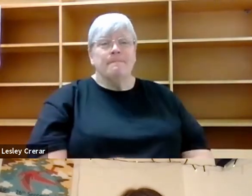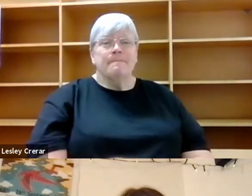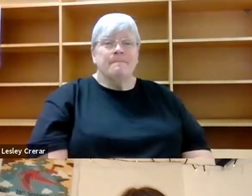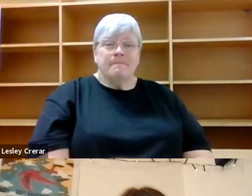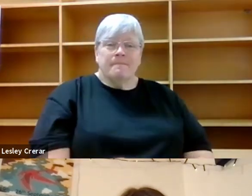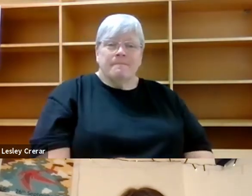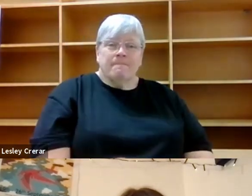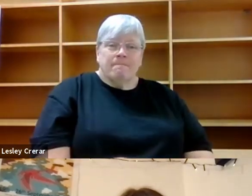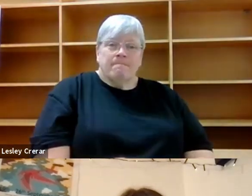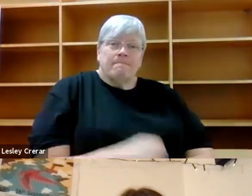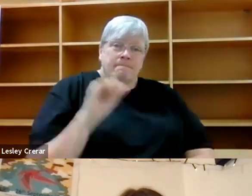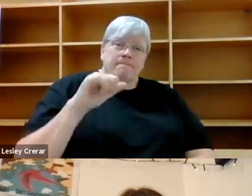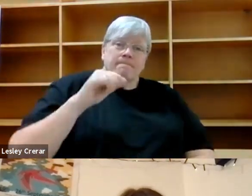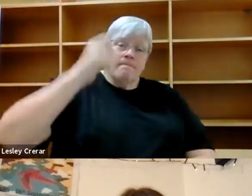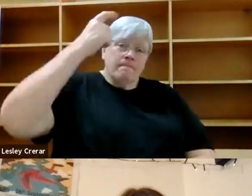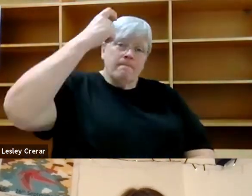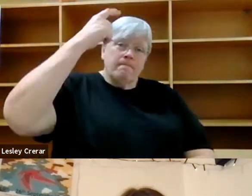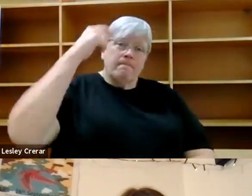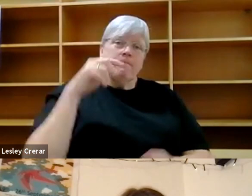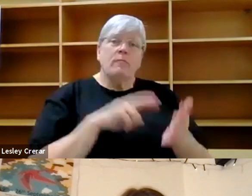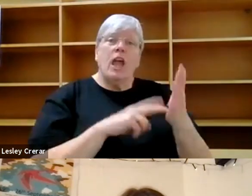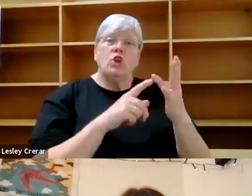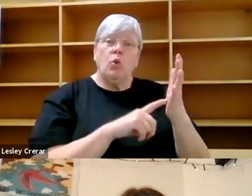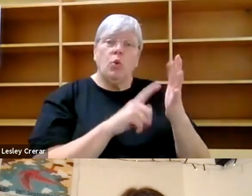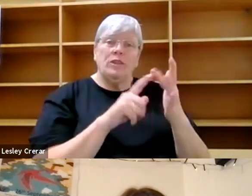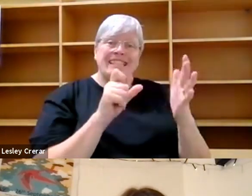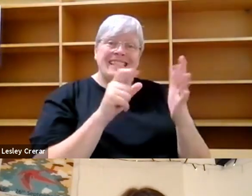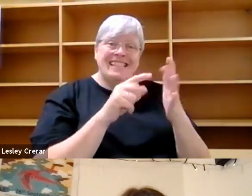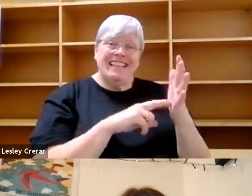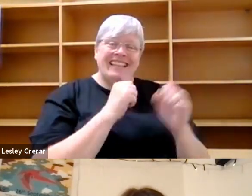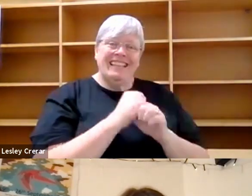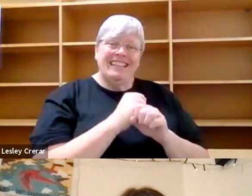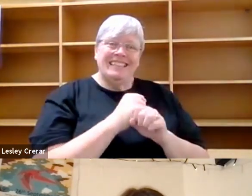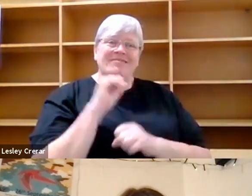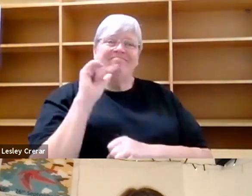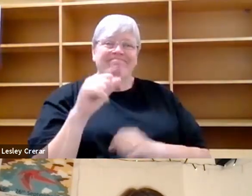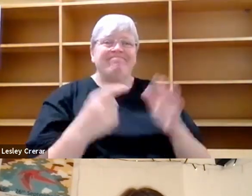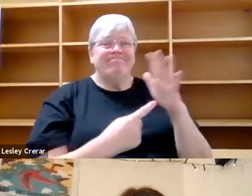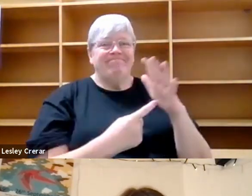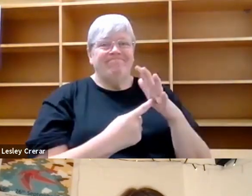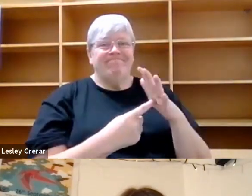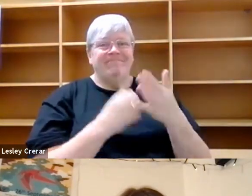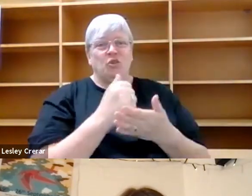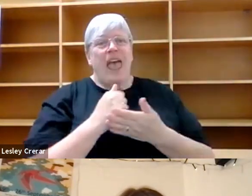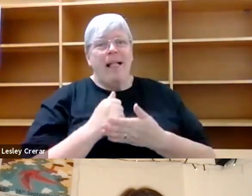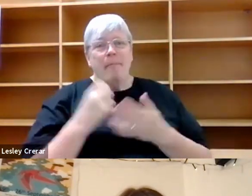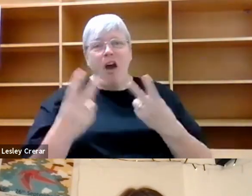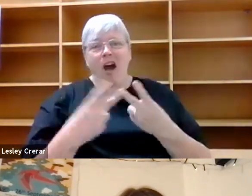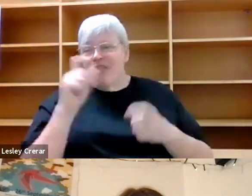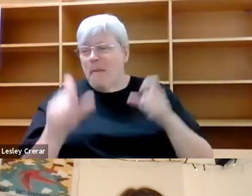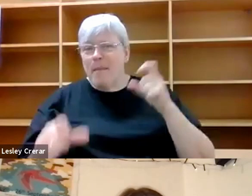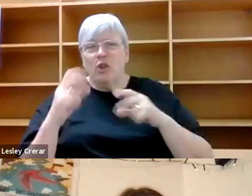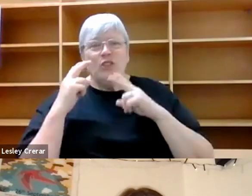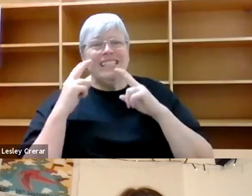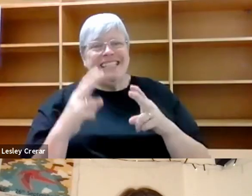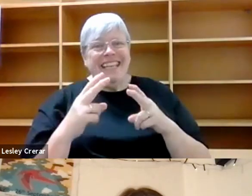Yeah, I think, I think this idea of noticing is really key here because it's, there's that sort of noticing that helps others see, right? Like, um, and